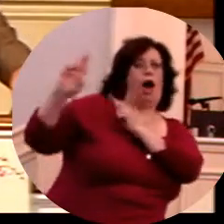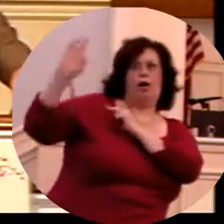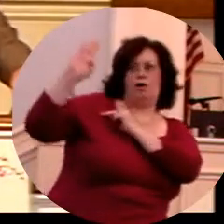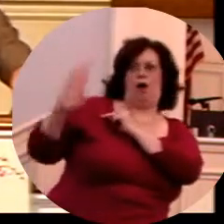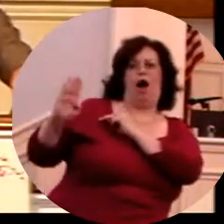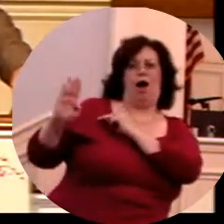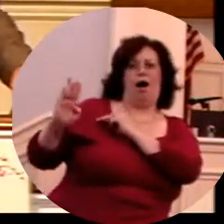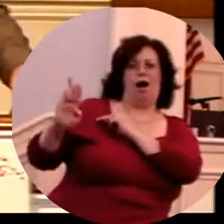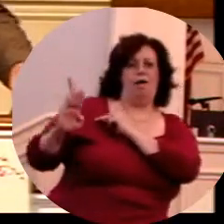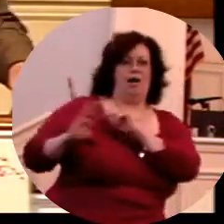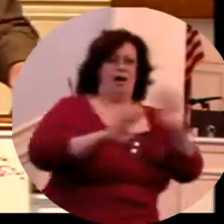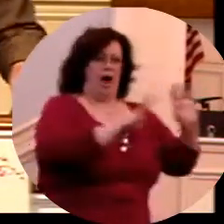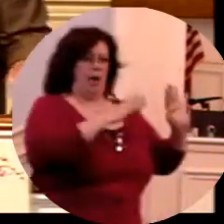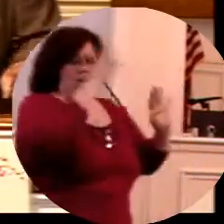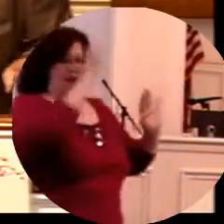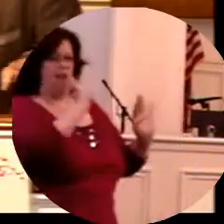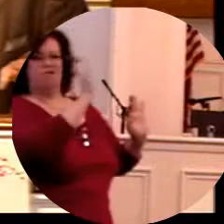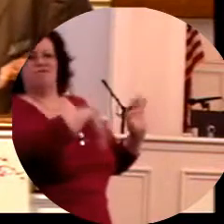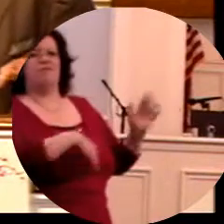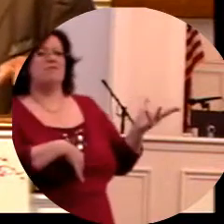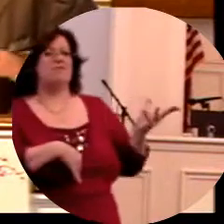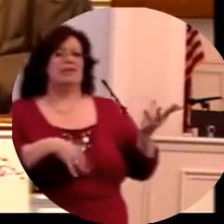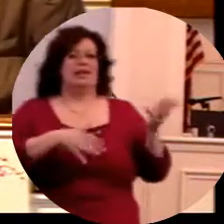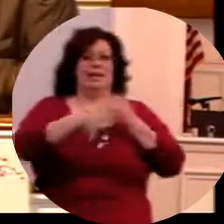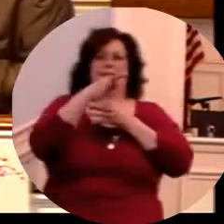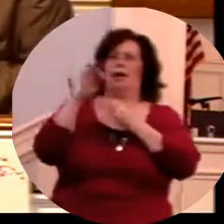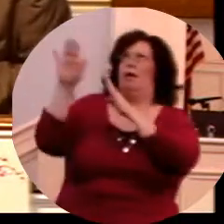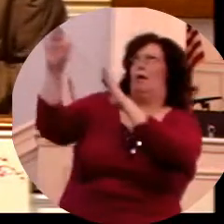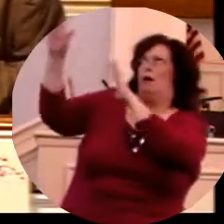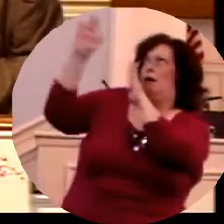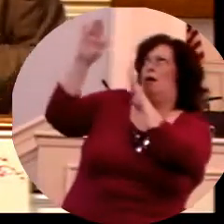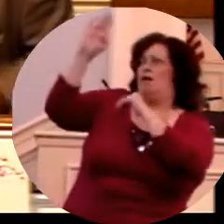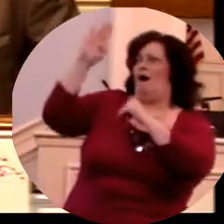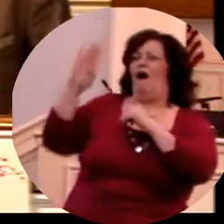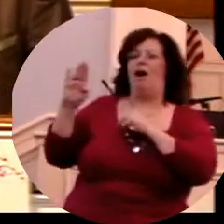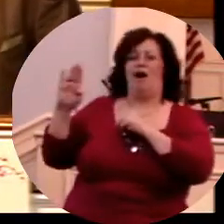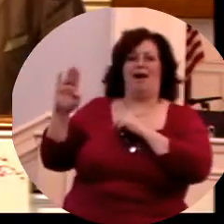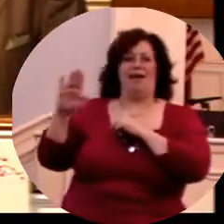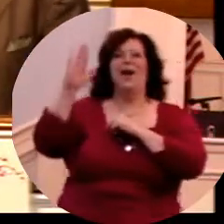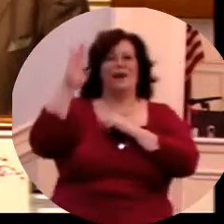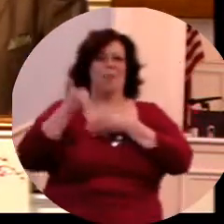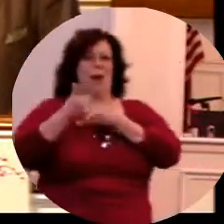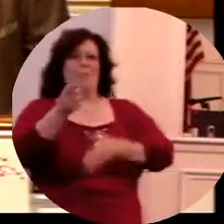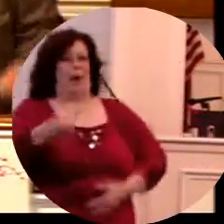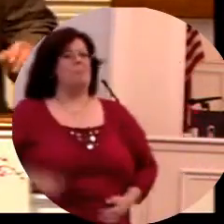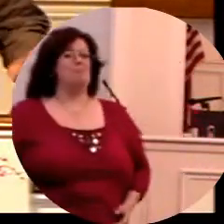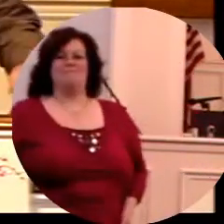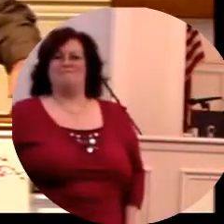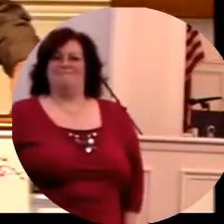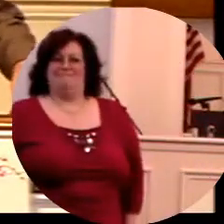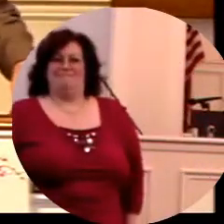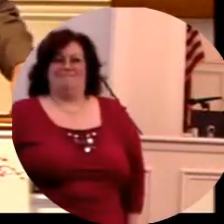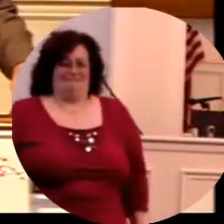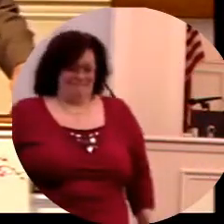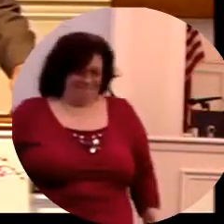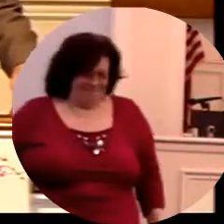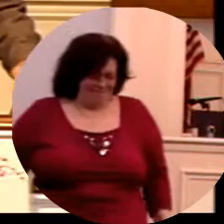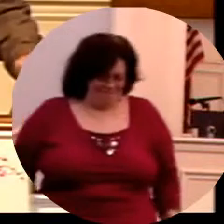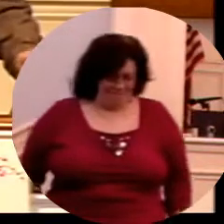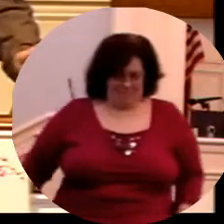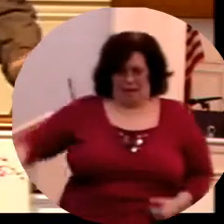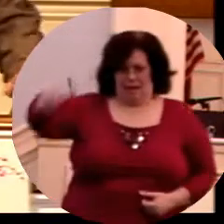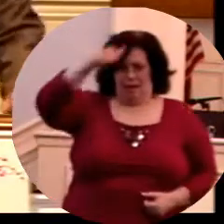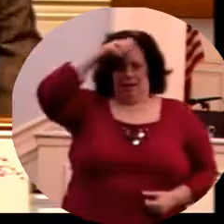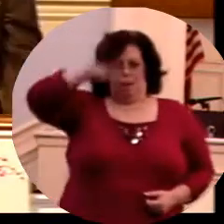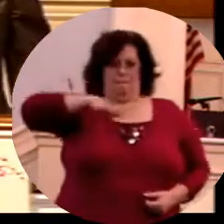man. Why like that? Now, notice in verse 15 of chapter 1, we have, the Bible said, and the king of